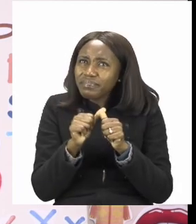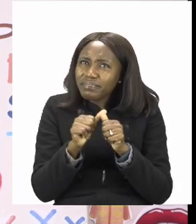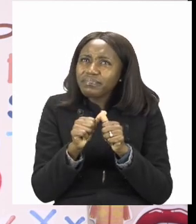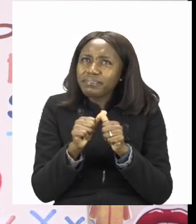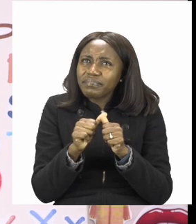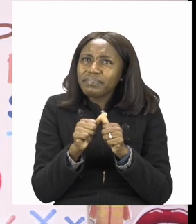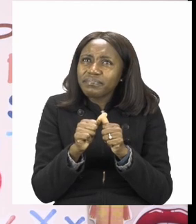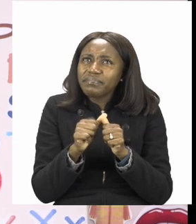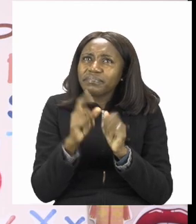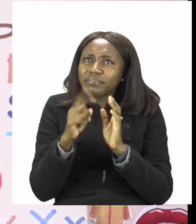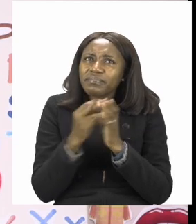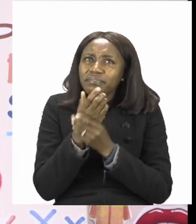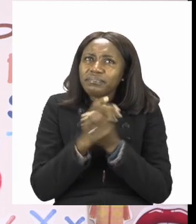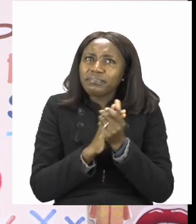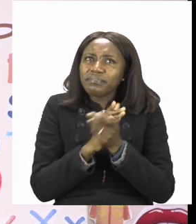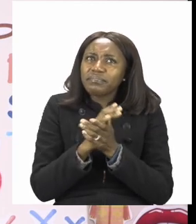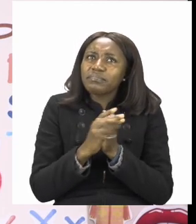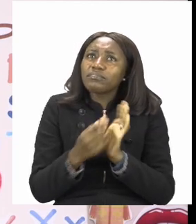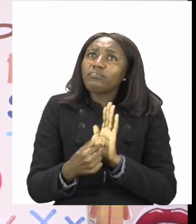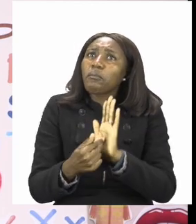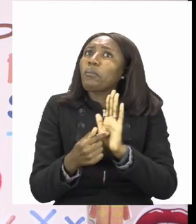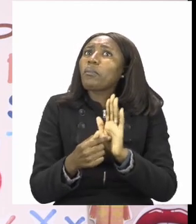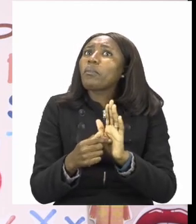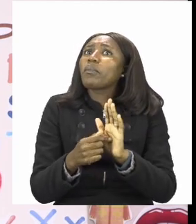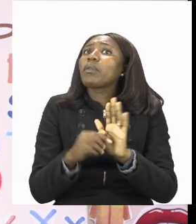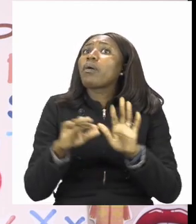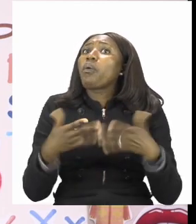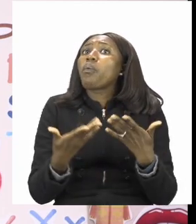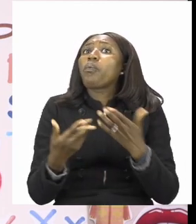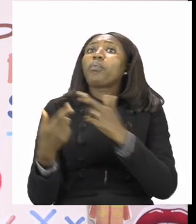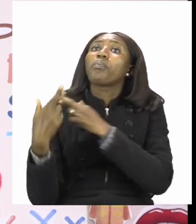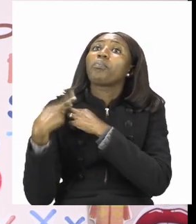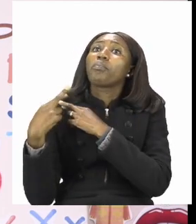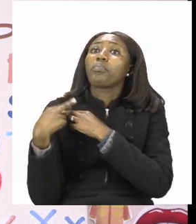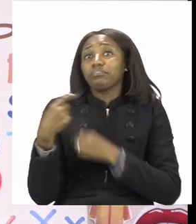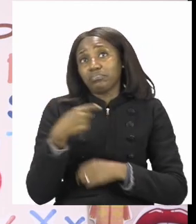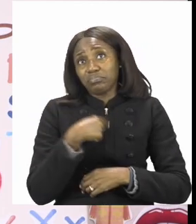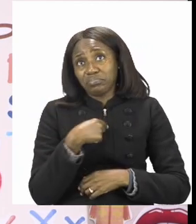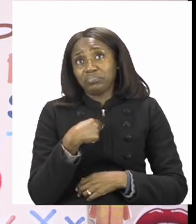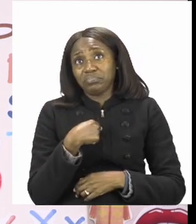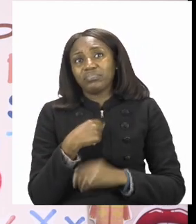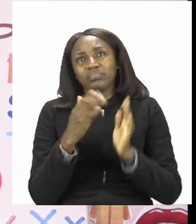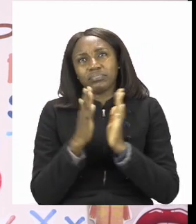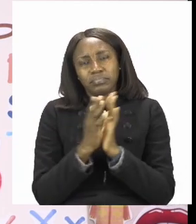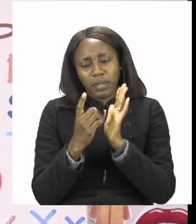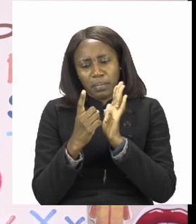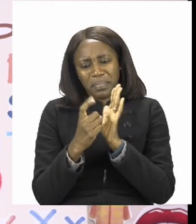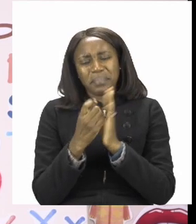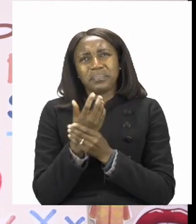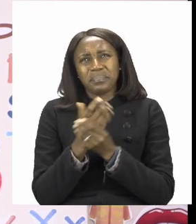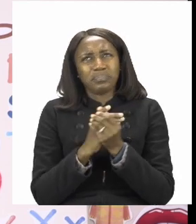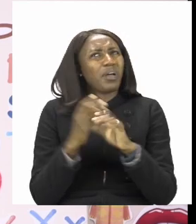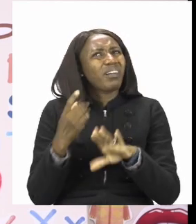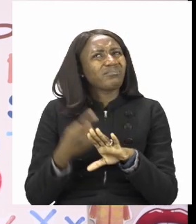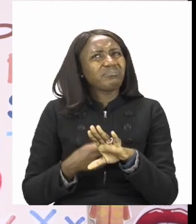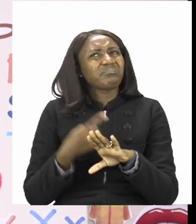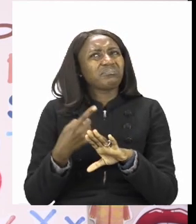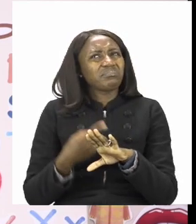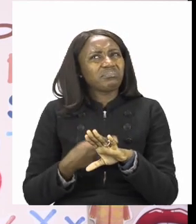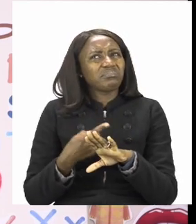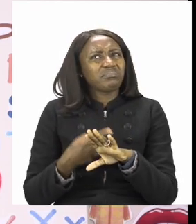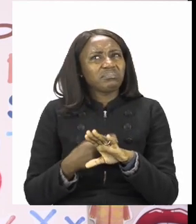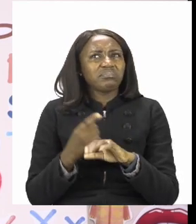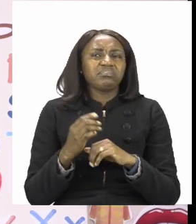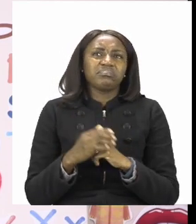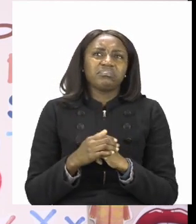sanitize we are trying to show the world how responsible we are. So sanitize as regularly as possible.